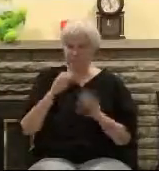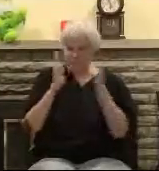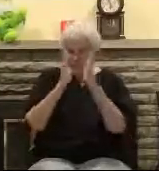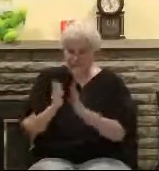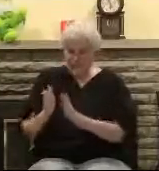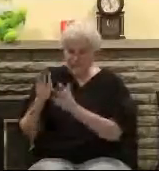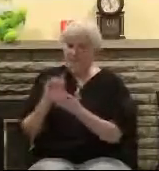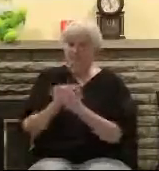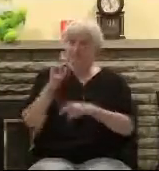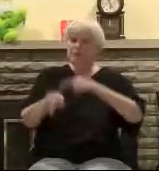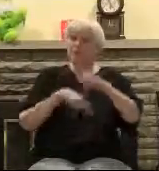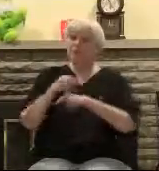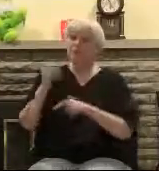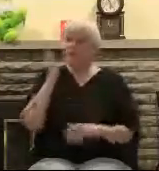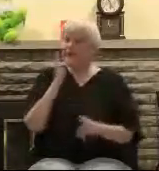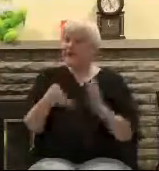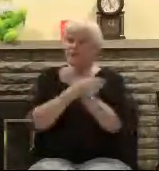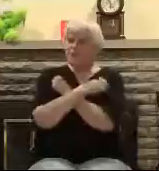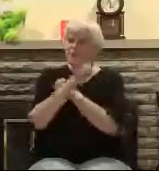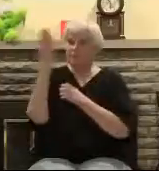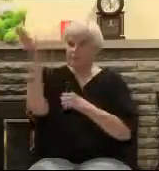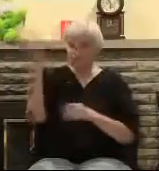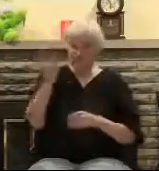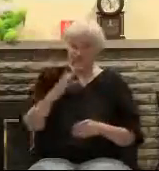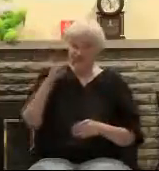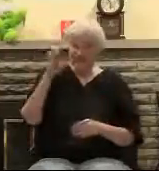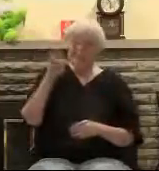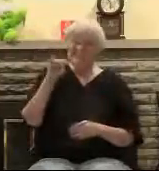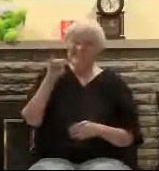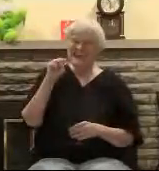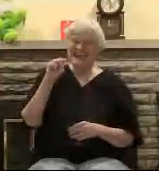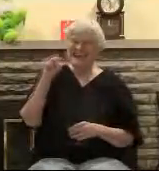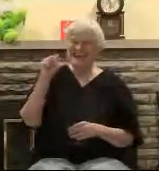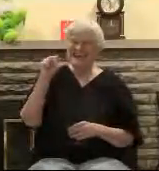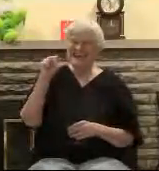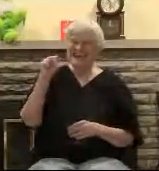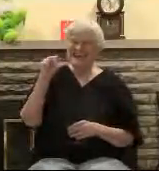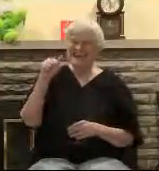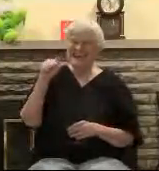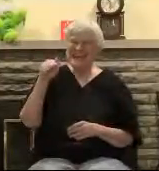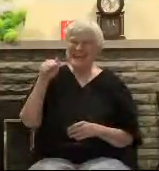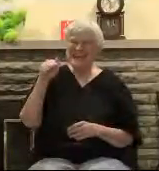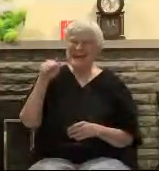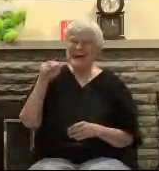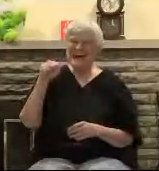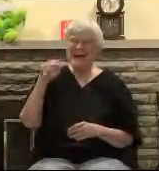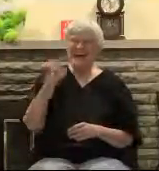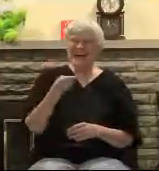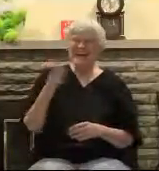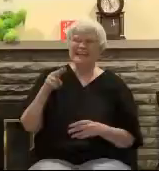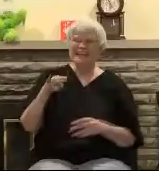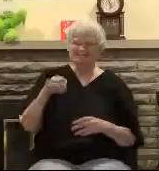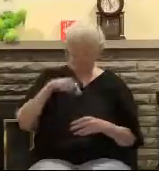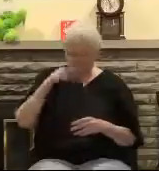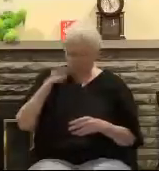years before Jesus was even born? I'll tell you how. There's a God in heaven. And that God